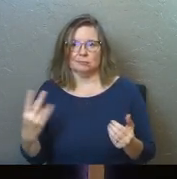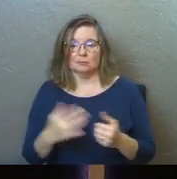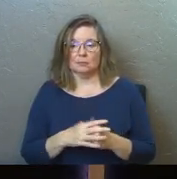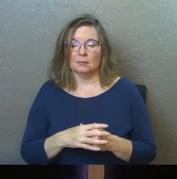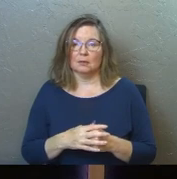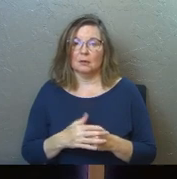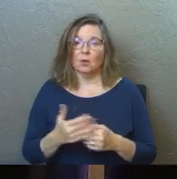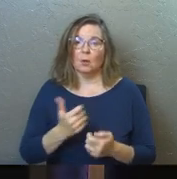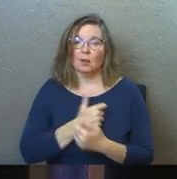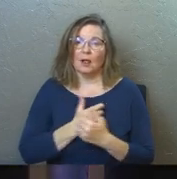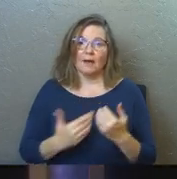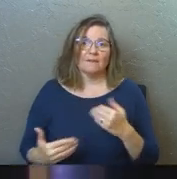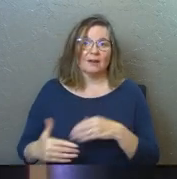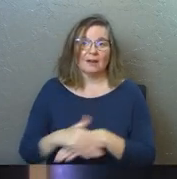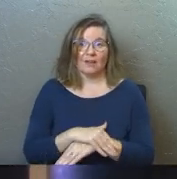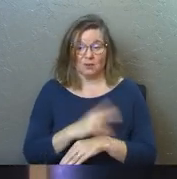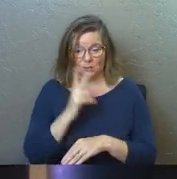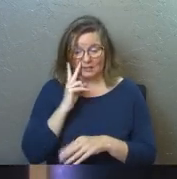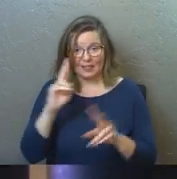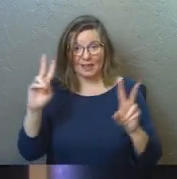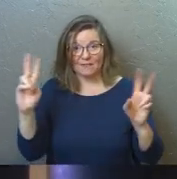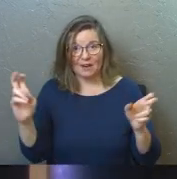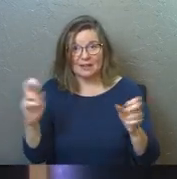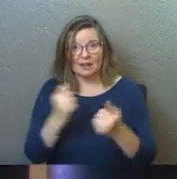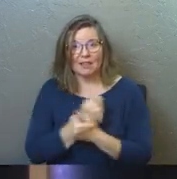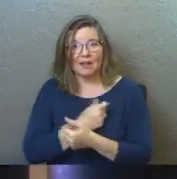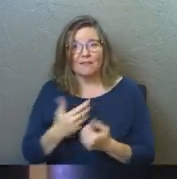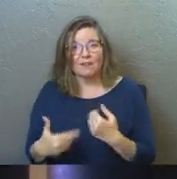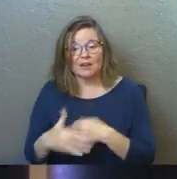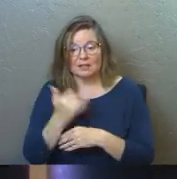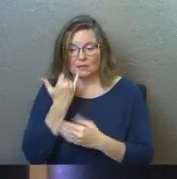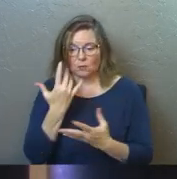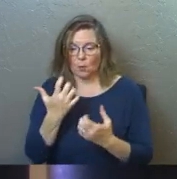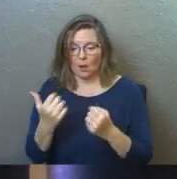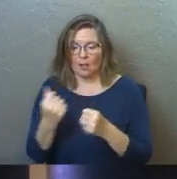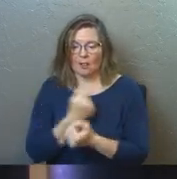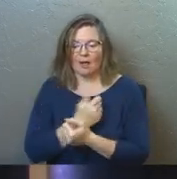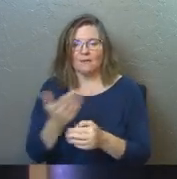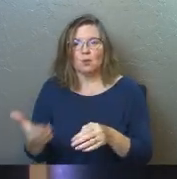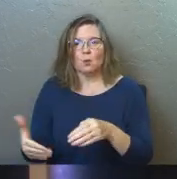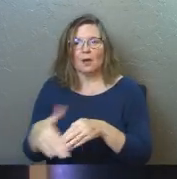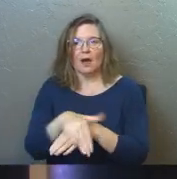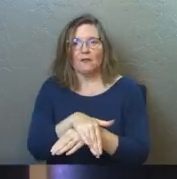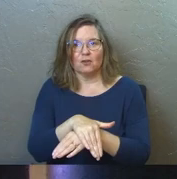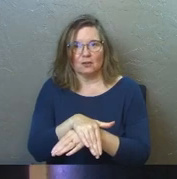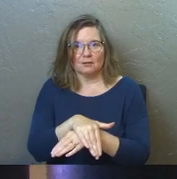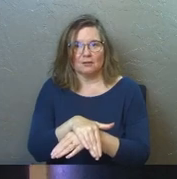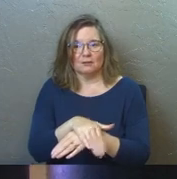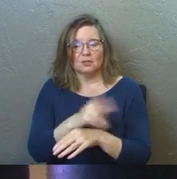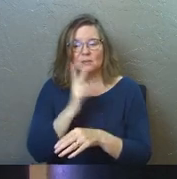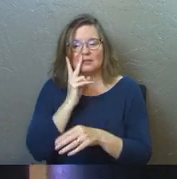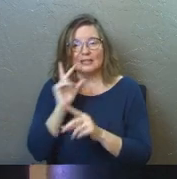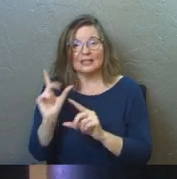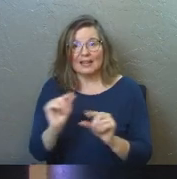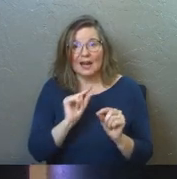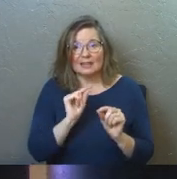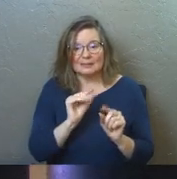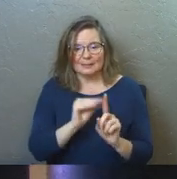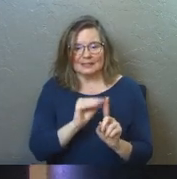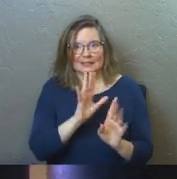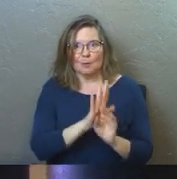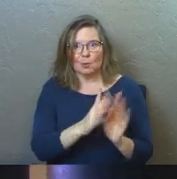Covers over. Love covers over. Do you see that phrase up there? If you want love, you'll cover over. See, gossip